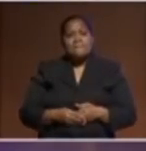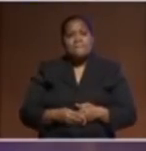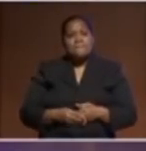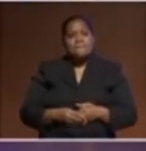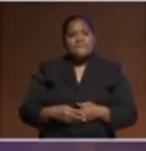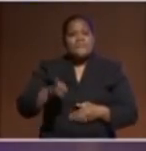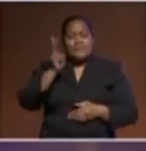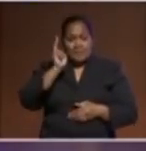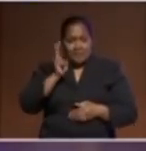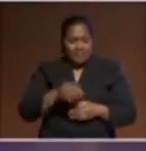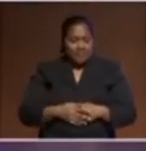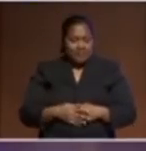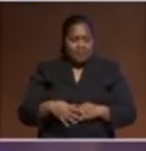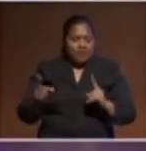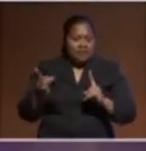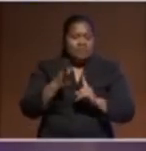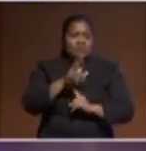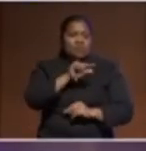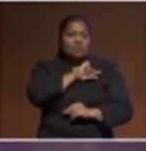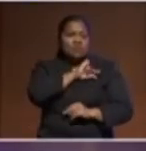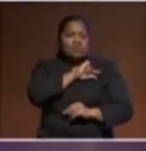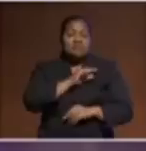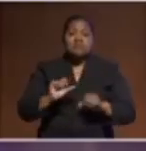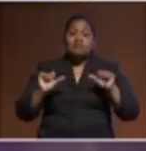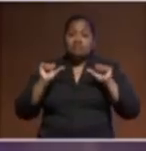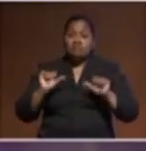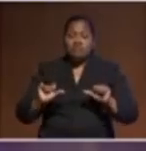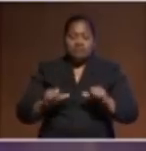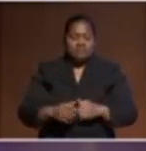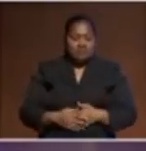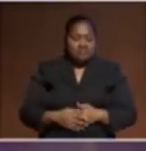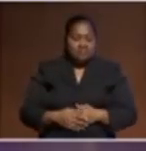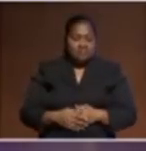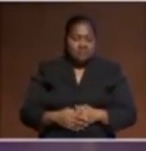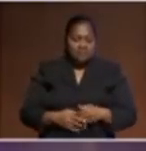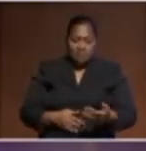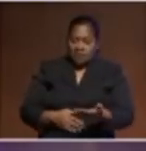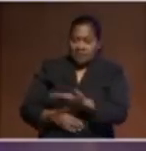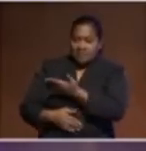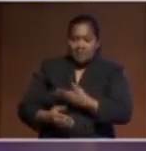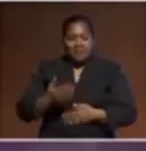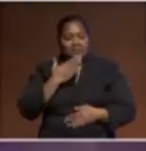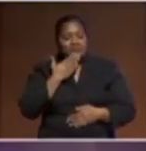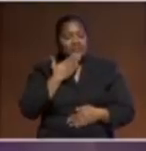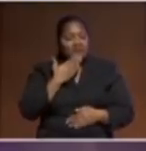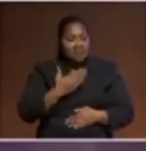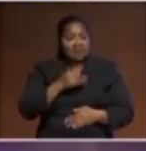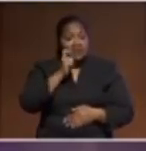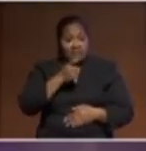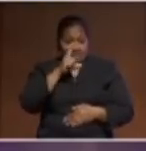special guest, Kasalile President Panawelu, great to see you and thank you for being here. If I can start with you,